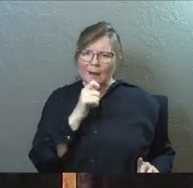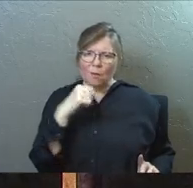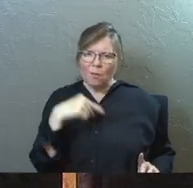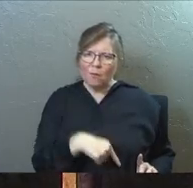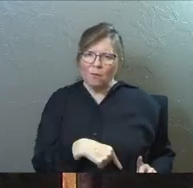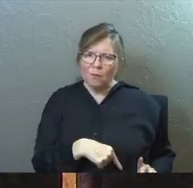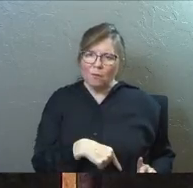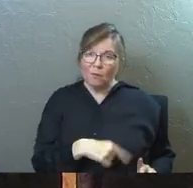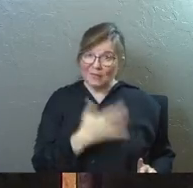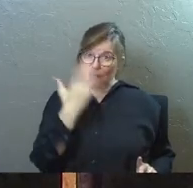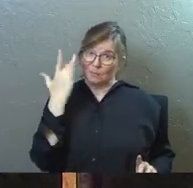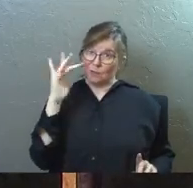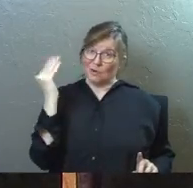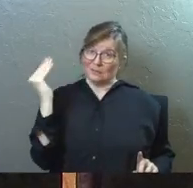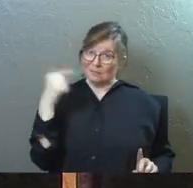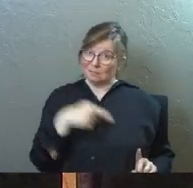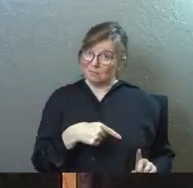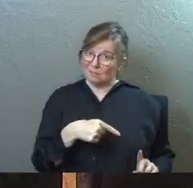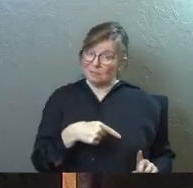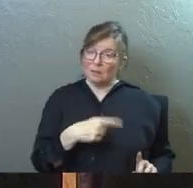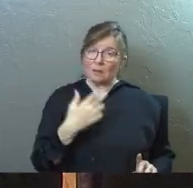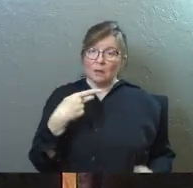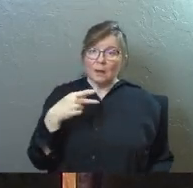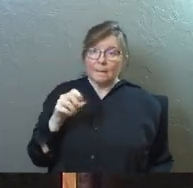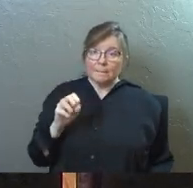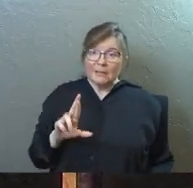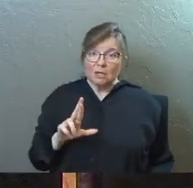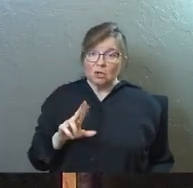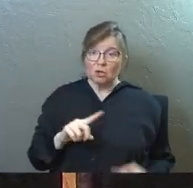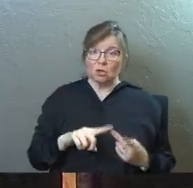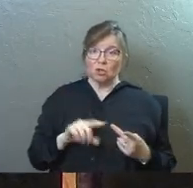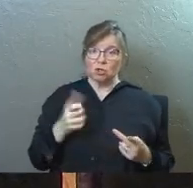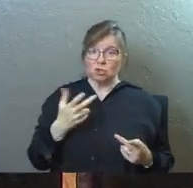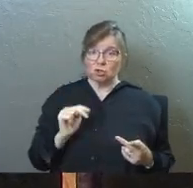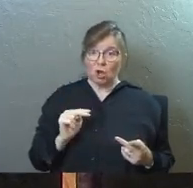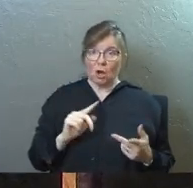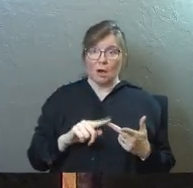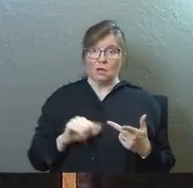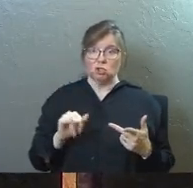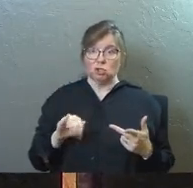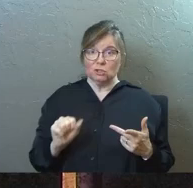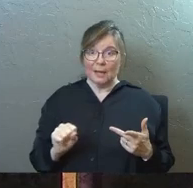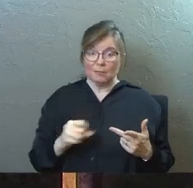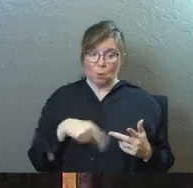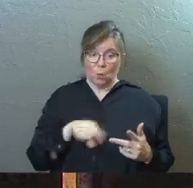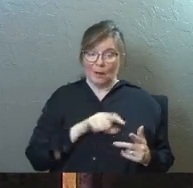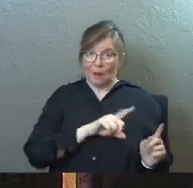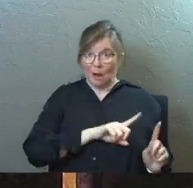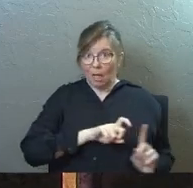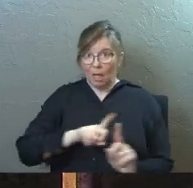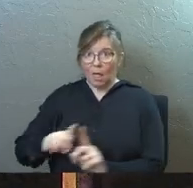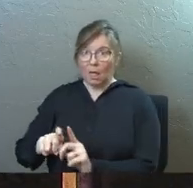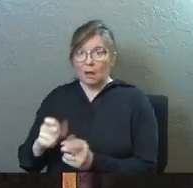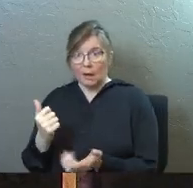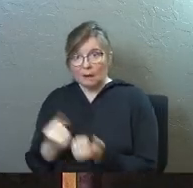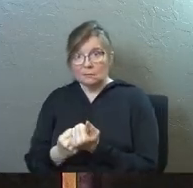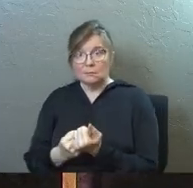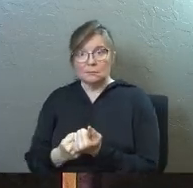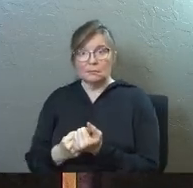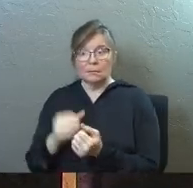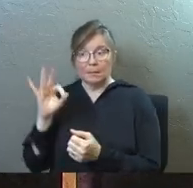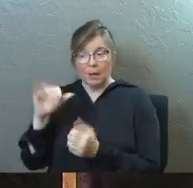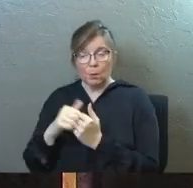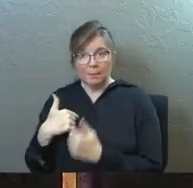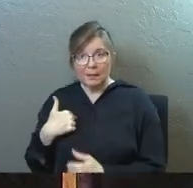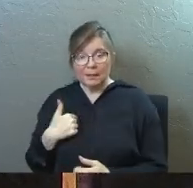Because Peter, John, James, like one of those guys surely can come up and co-pastor this thing with me.